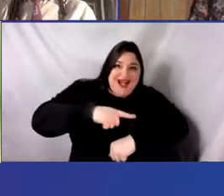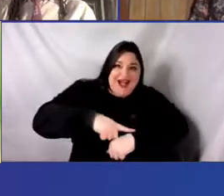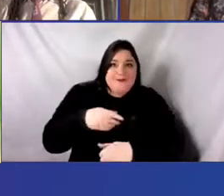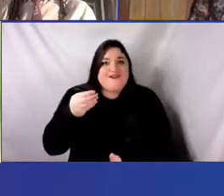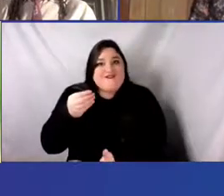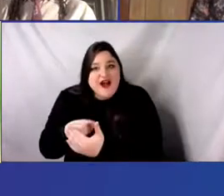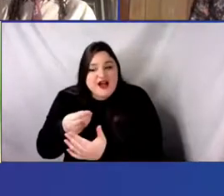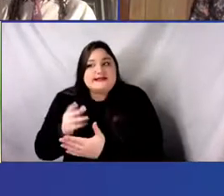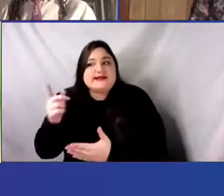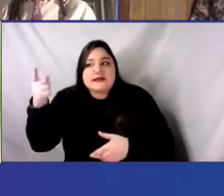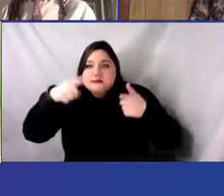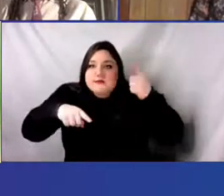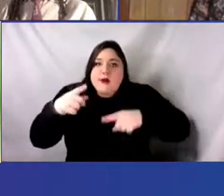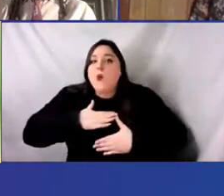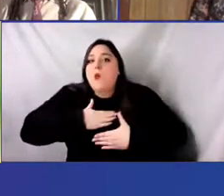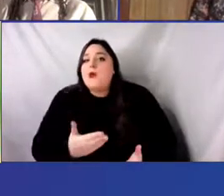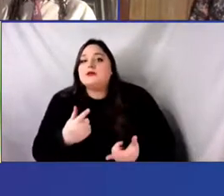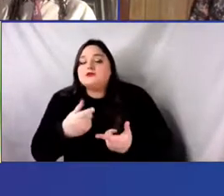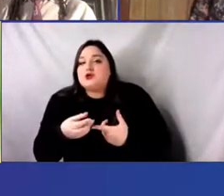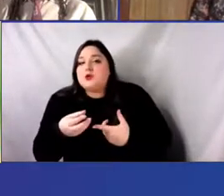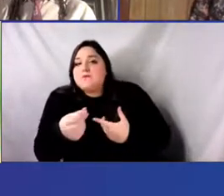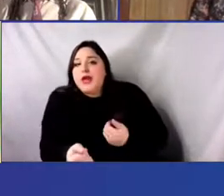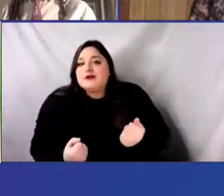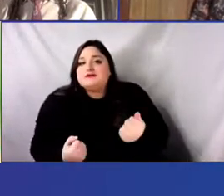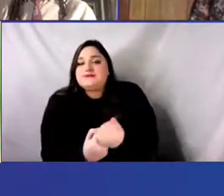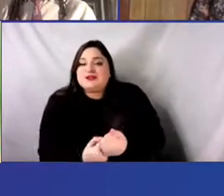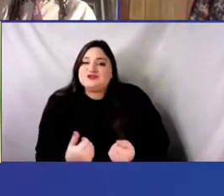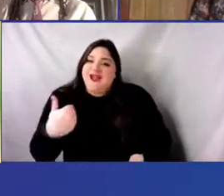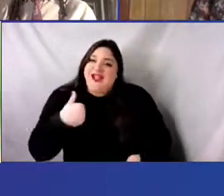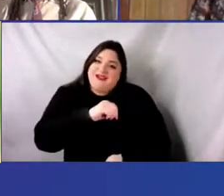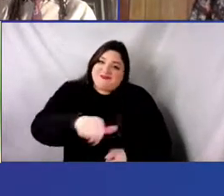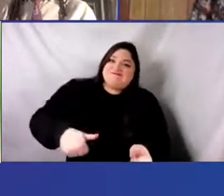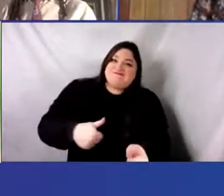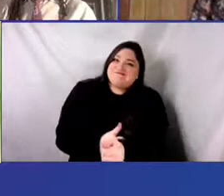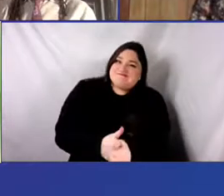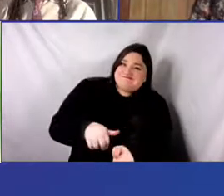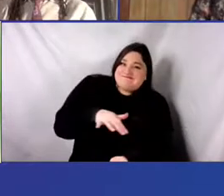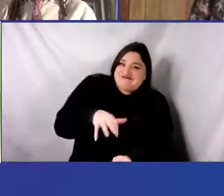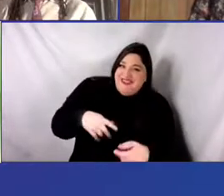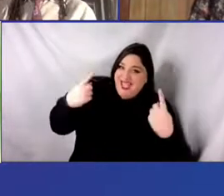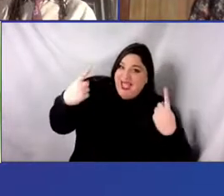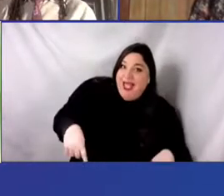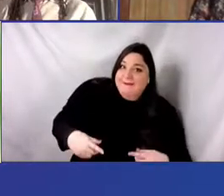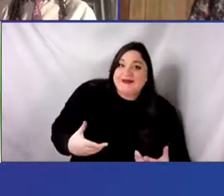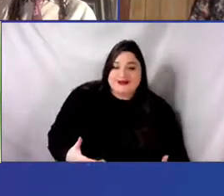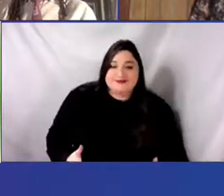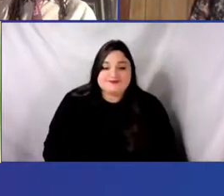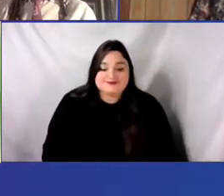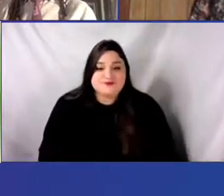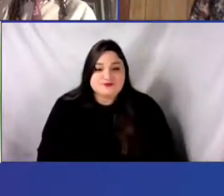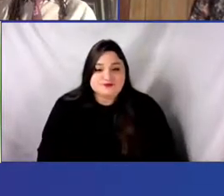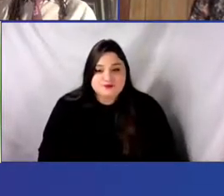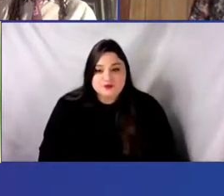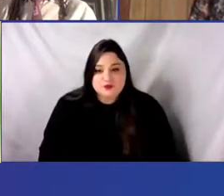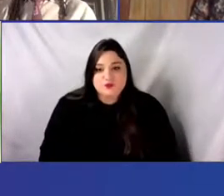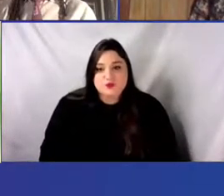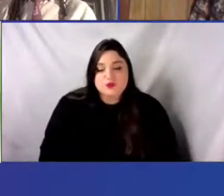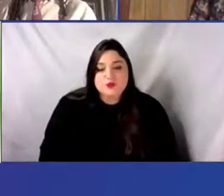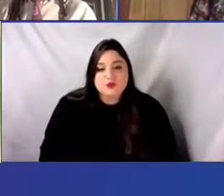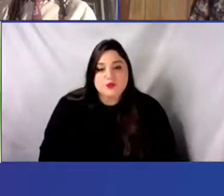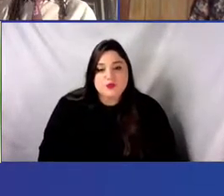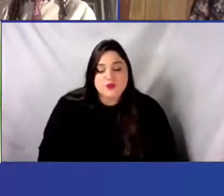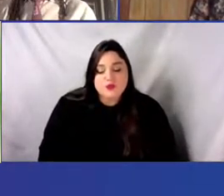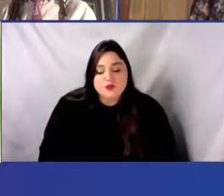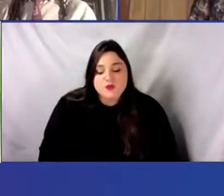deals that have had that are occurring now, um, whether it's going to be the marketplace for, um,